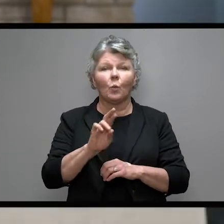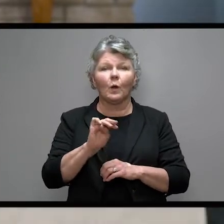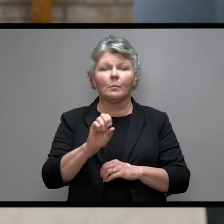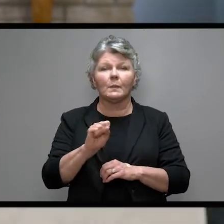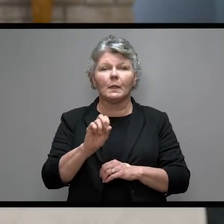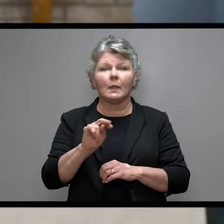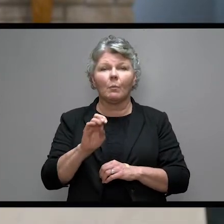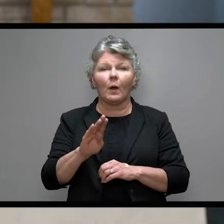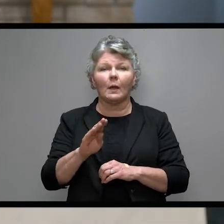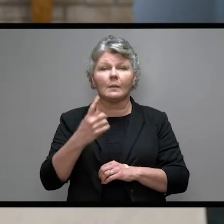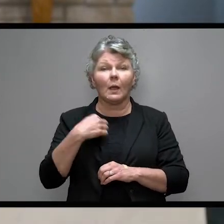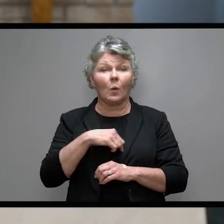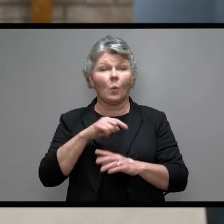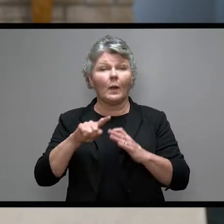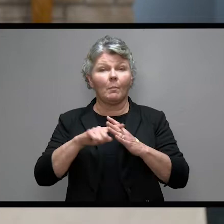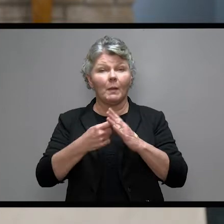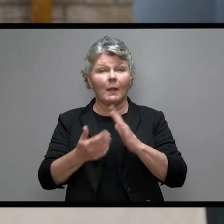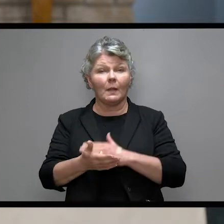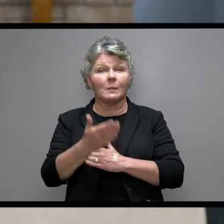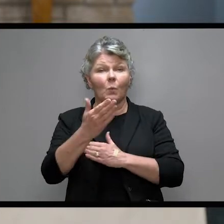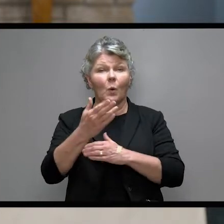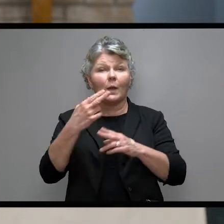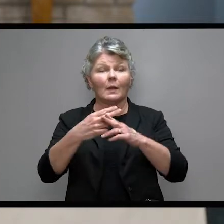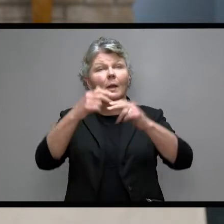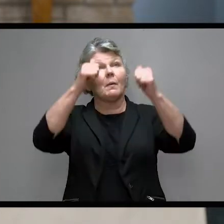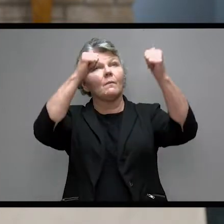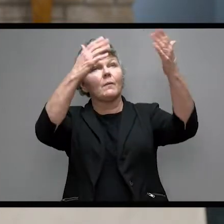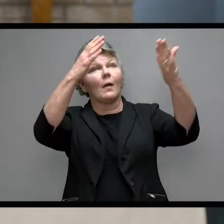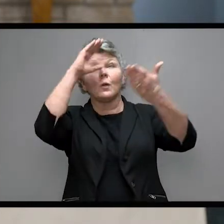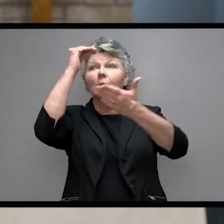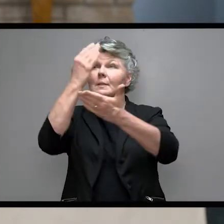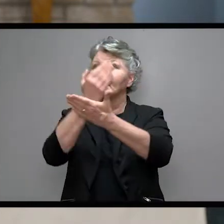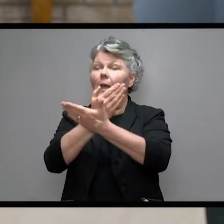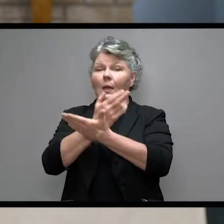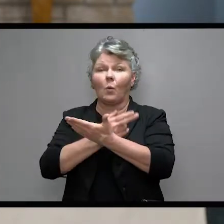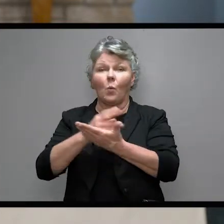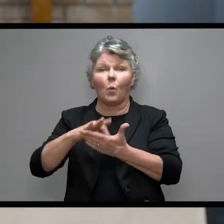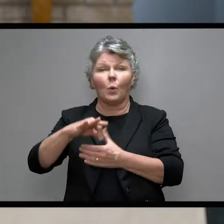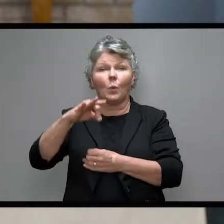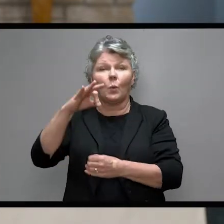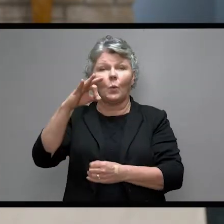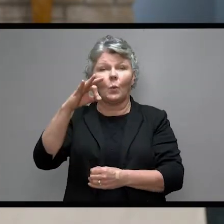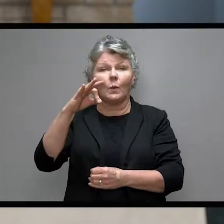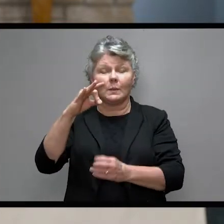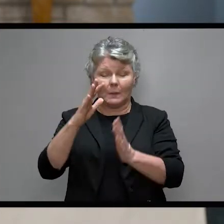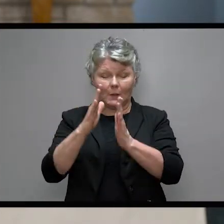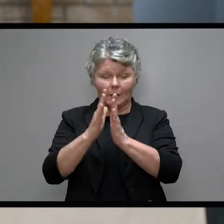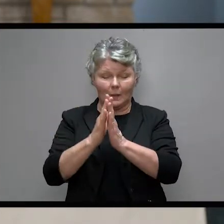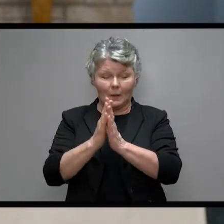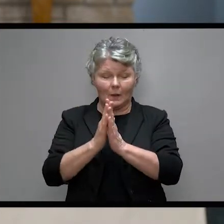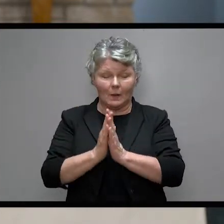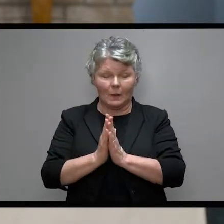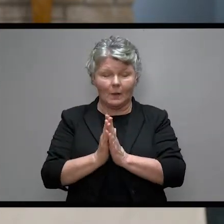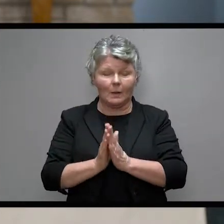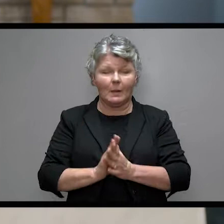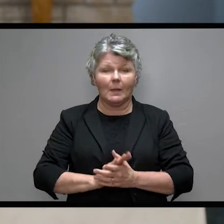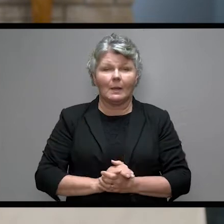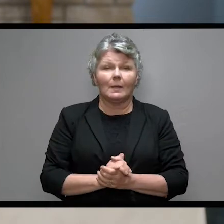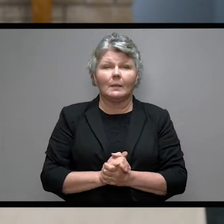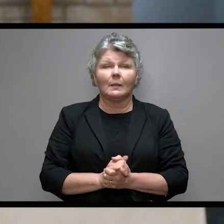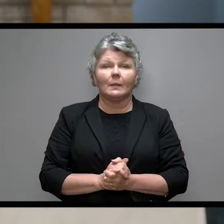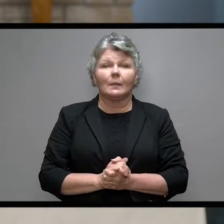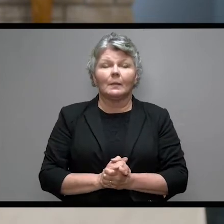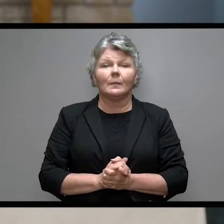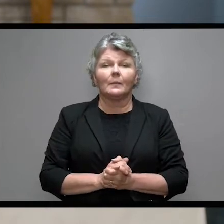We make our beginning this morning, doing so in the name of the Father, and of the Son, and of the Holy Spirit. Amen.